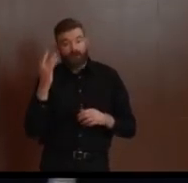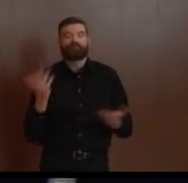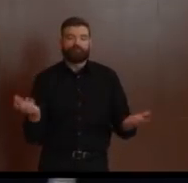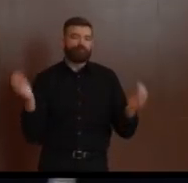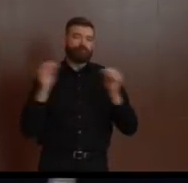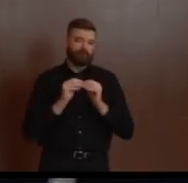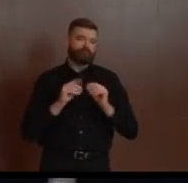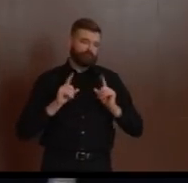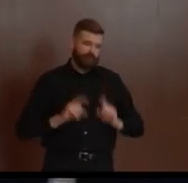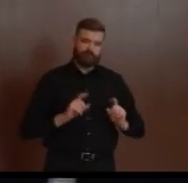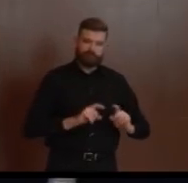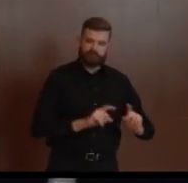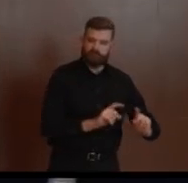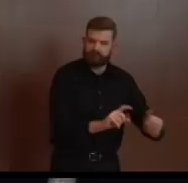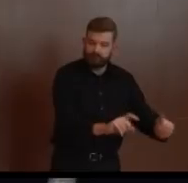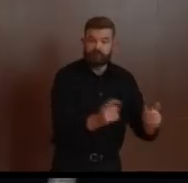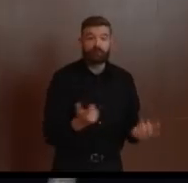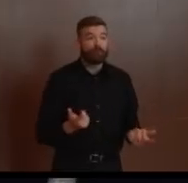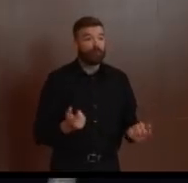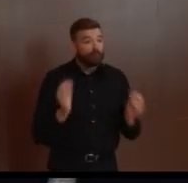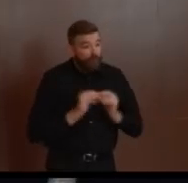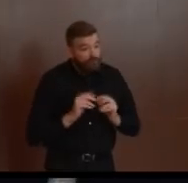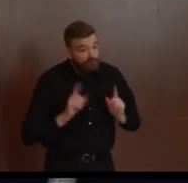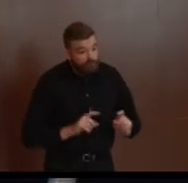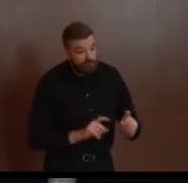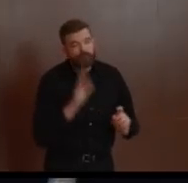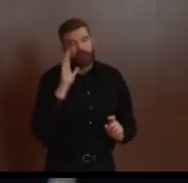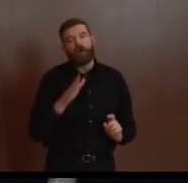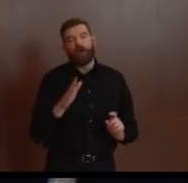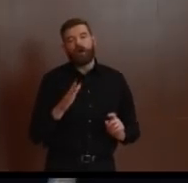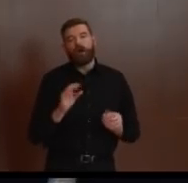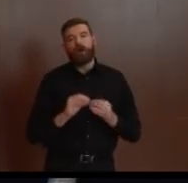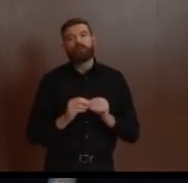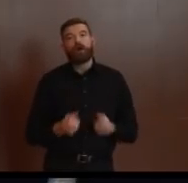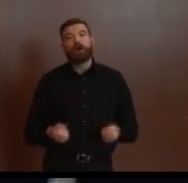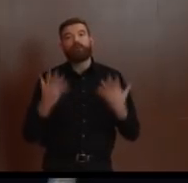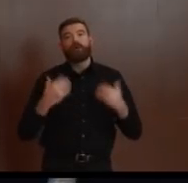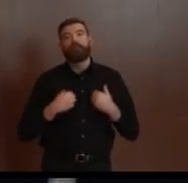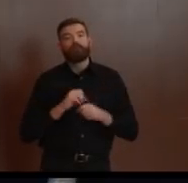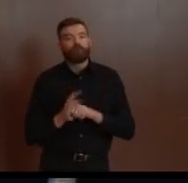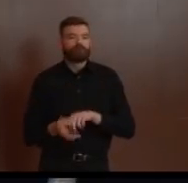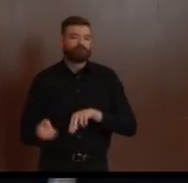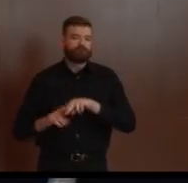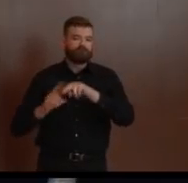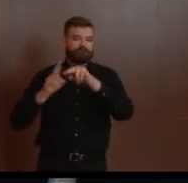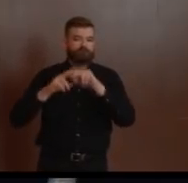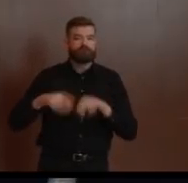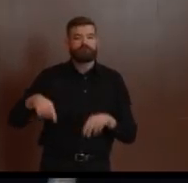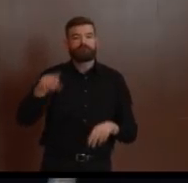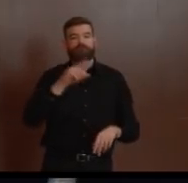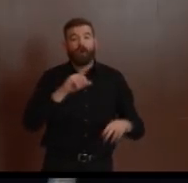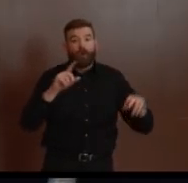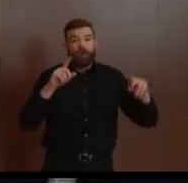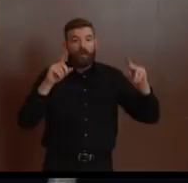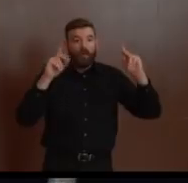of testing. We certainly understand the level of concern about COVID-19 is high in our state.